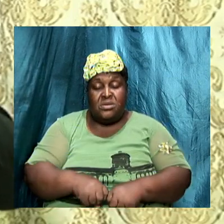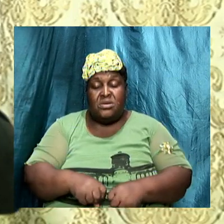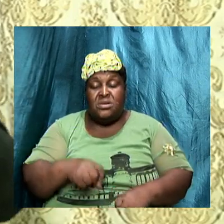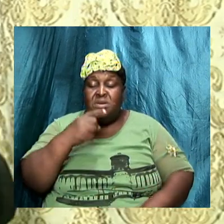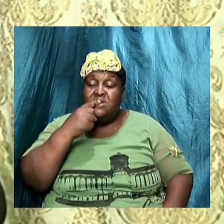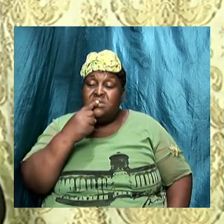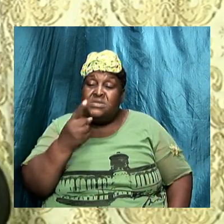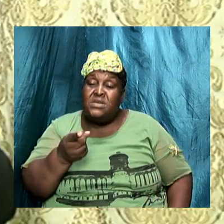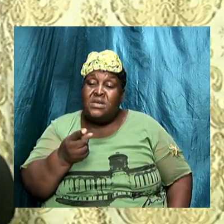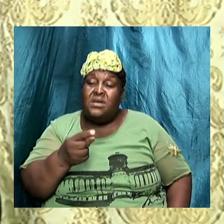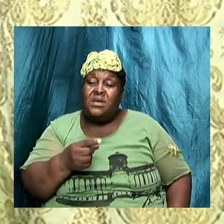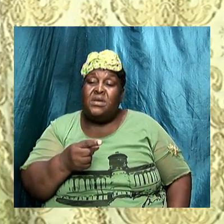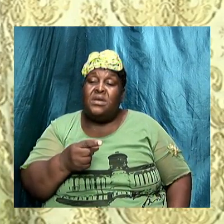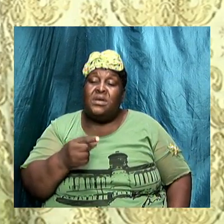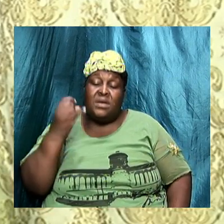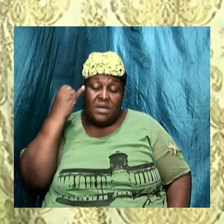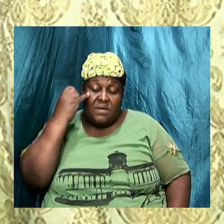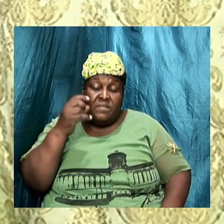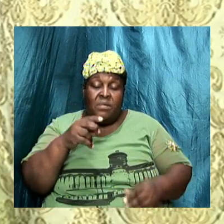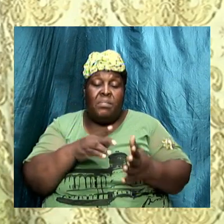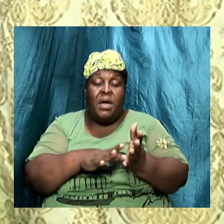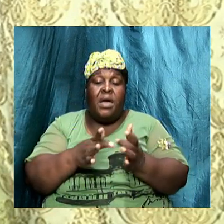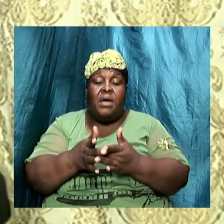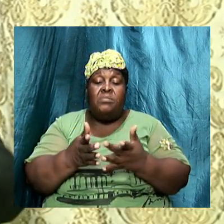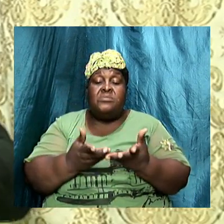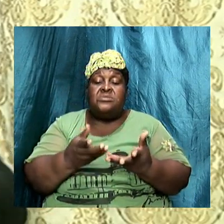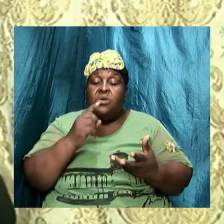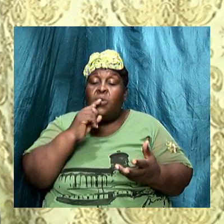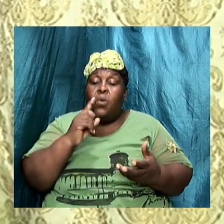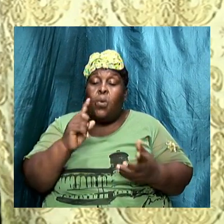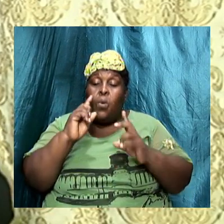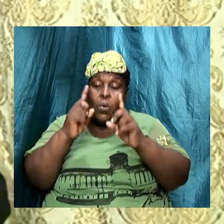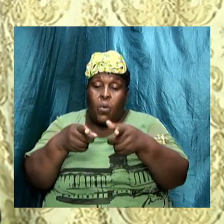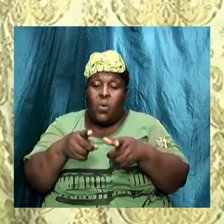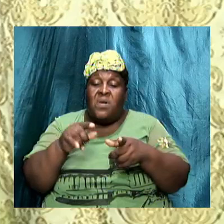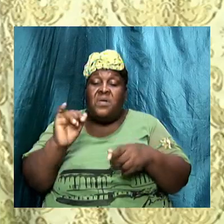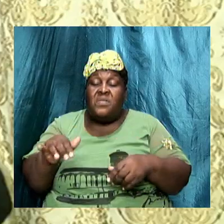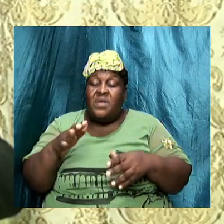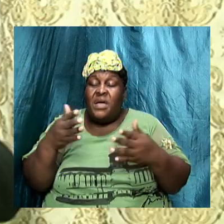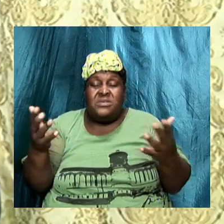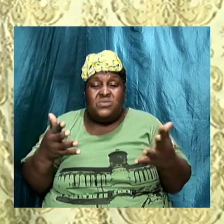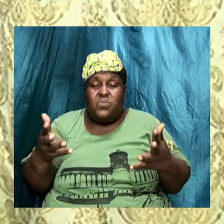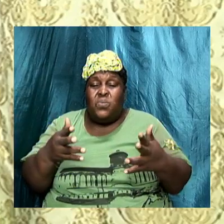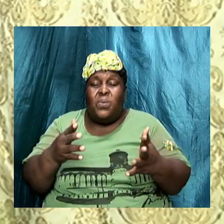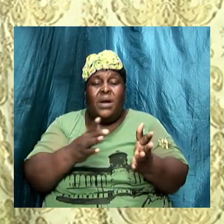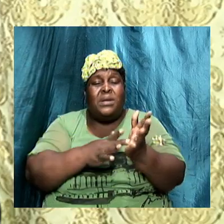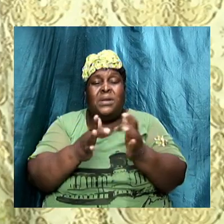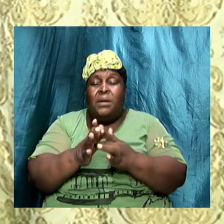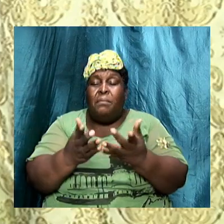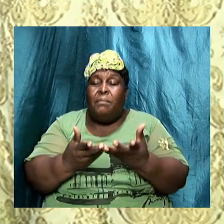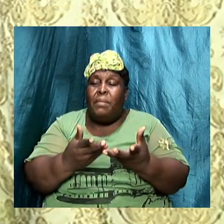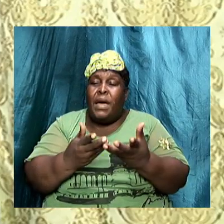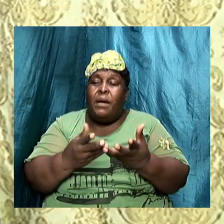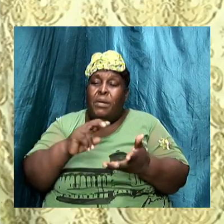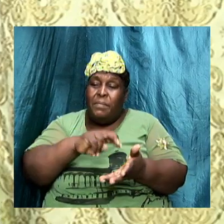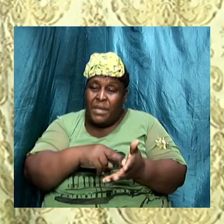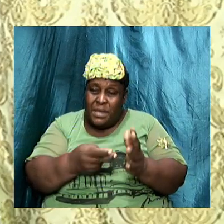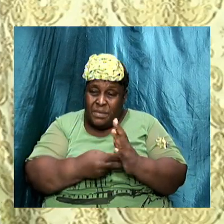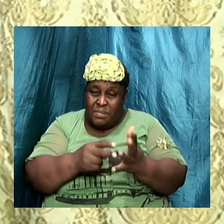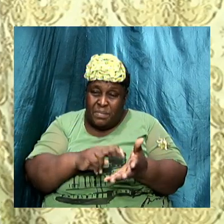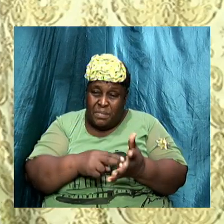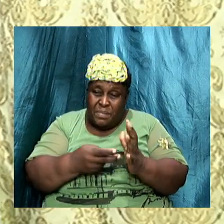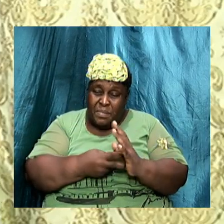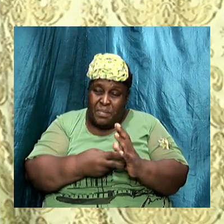if the Bible said go down the road that is what the Bible means a literal interpretation